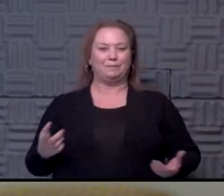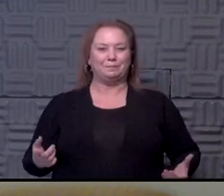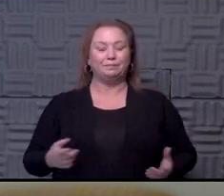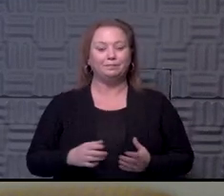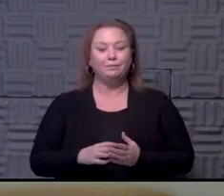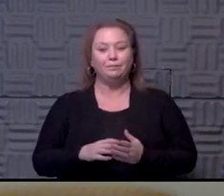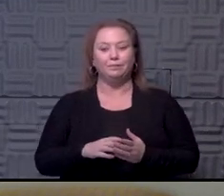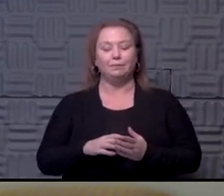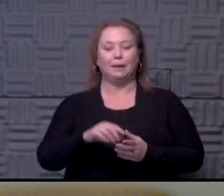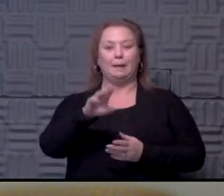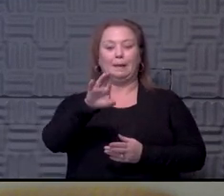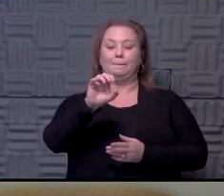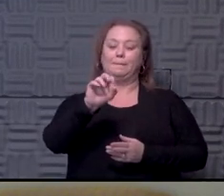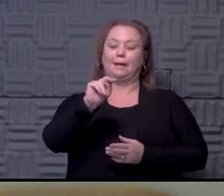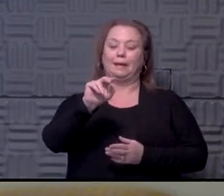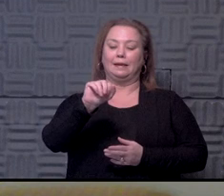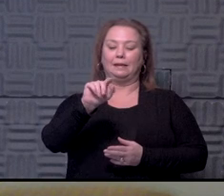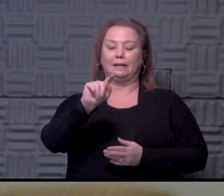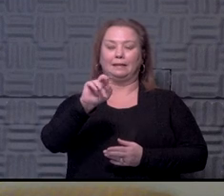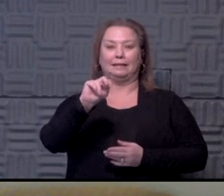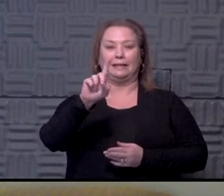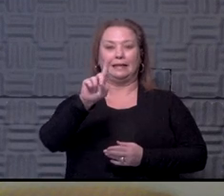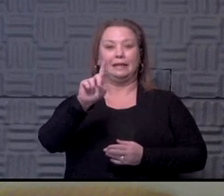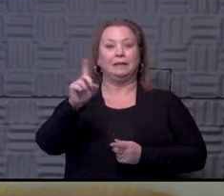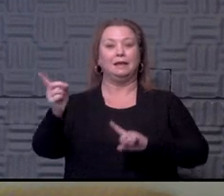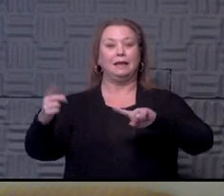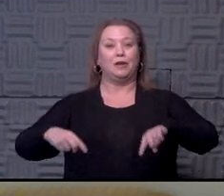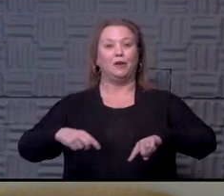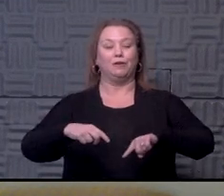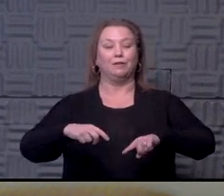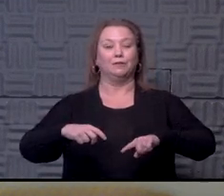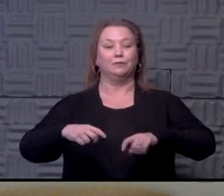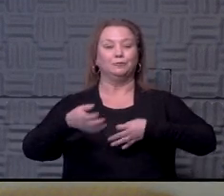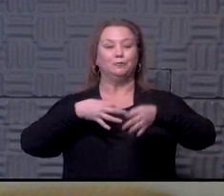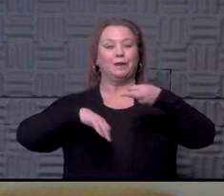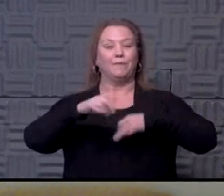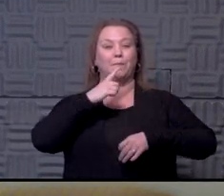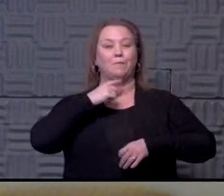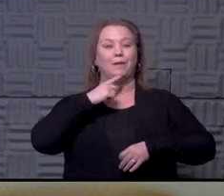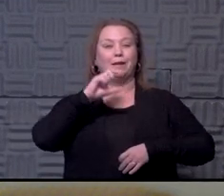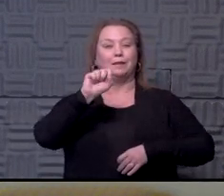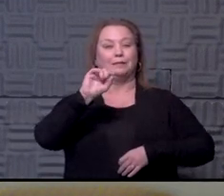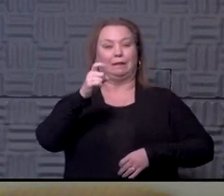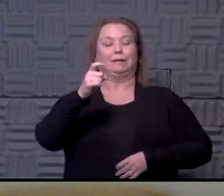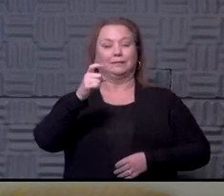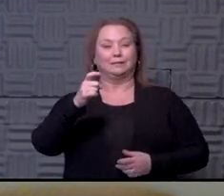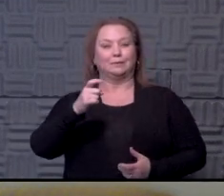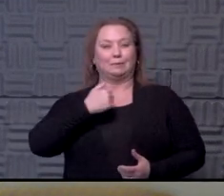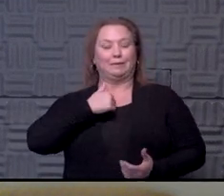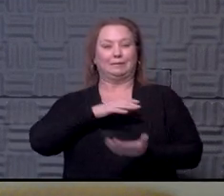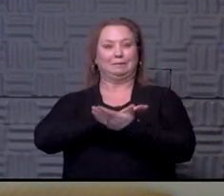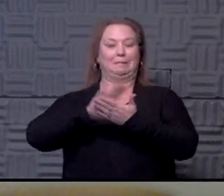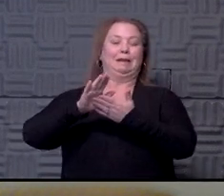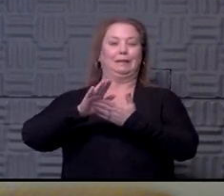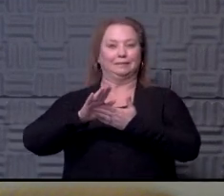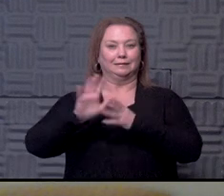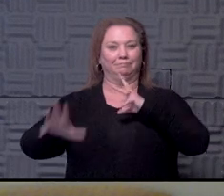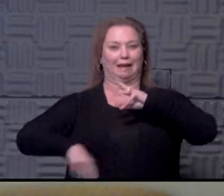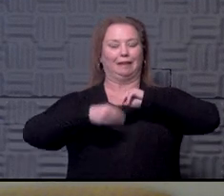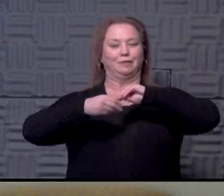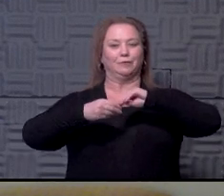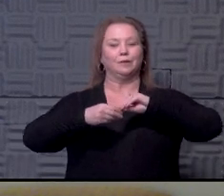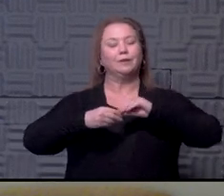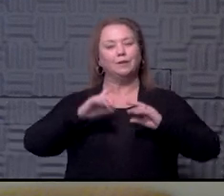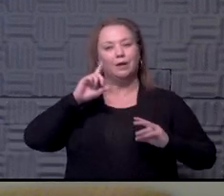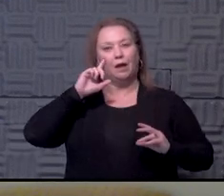you know, Ben Attendee from the Red Sox. So we've added some nice pieces. And I think, hopefully, I think